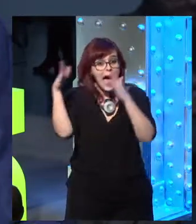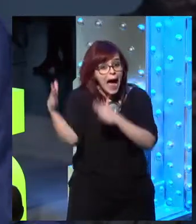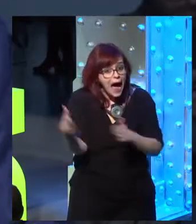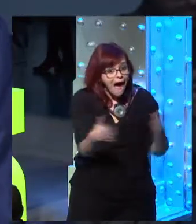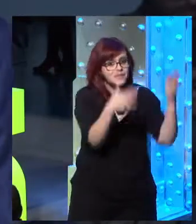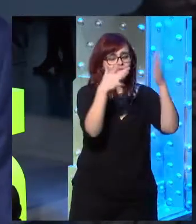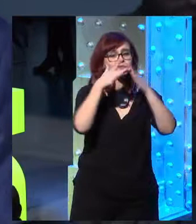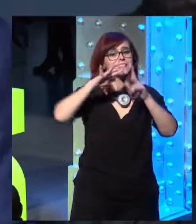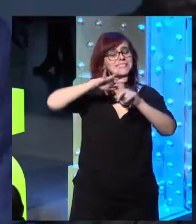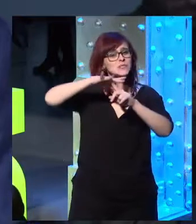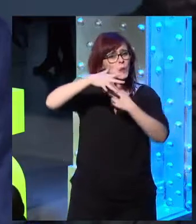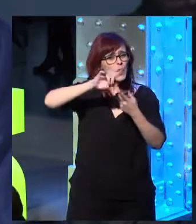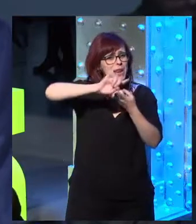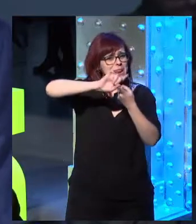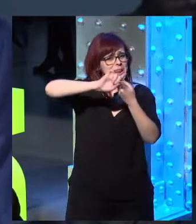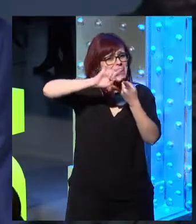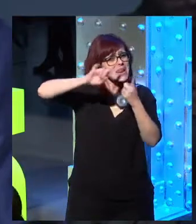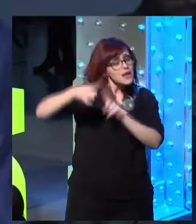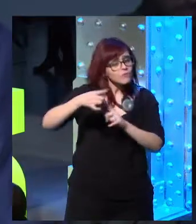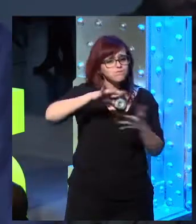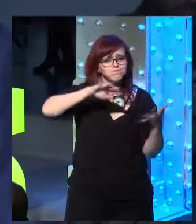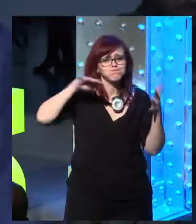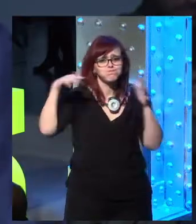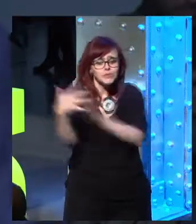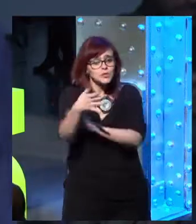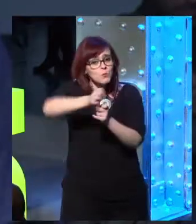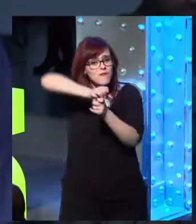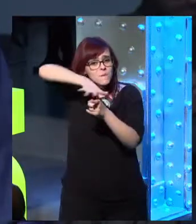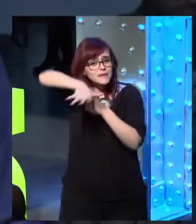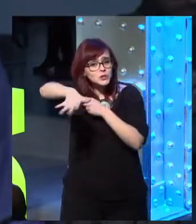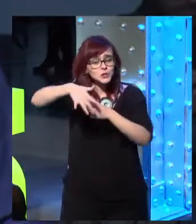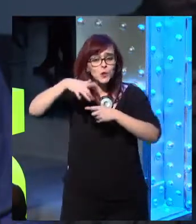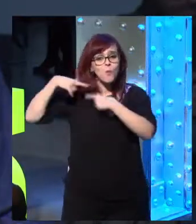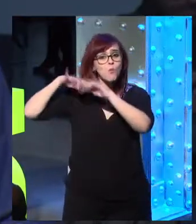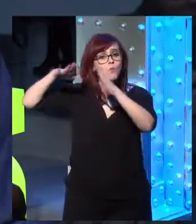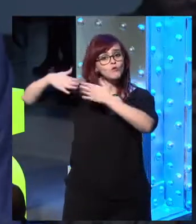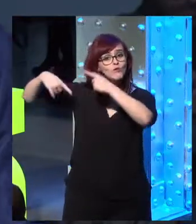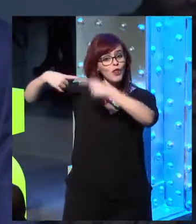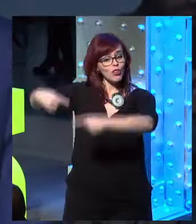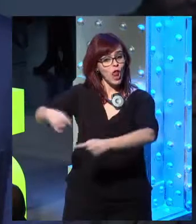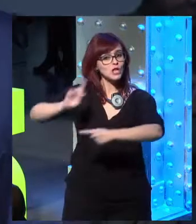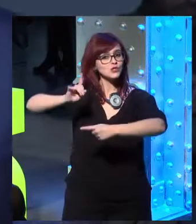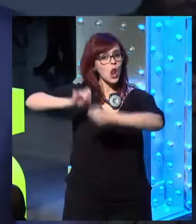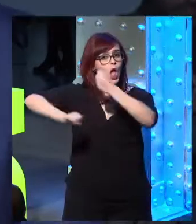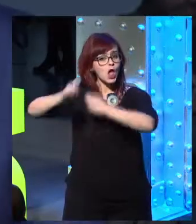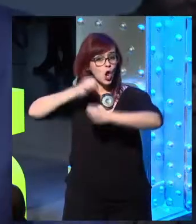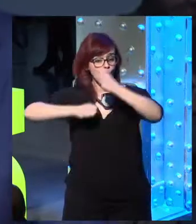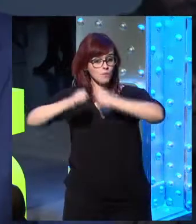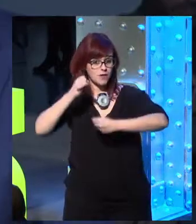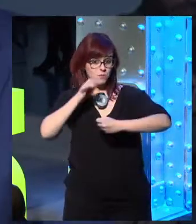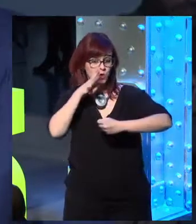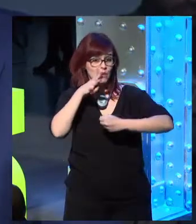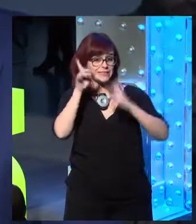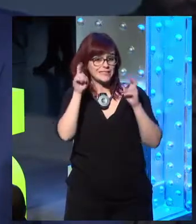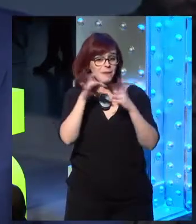an era. We are facing a radical change moment. It's an invasion of traditional world, not only